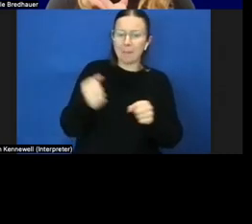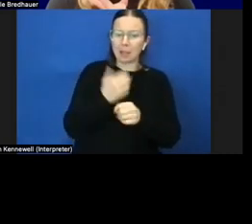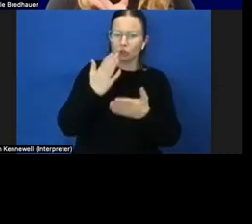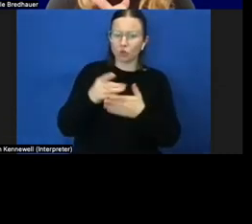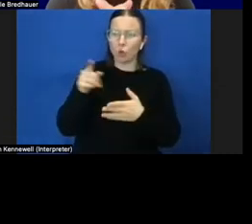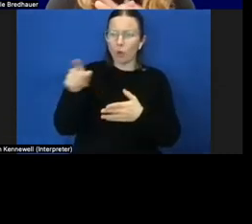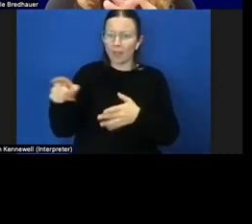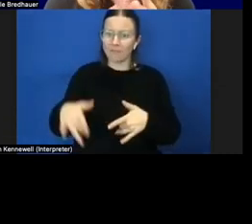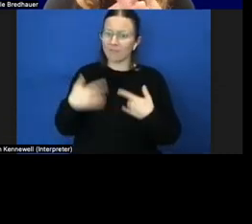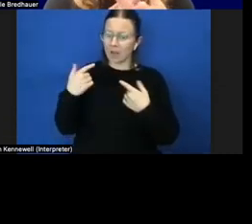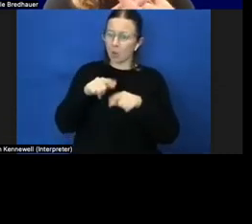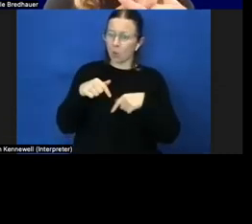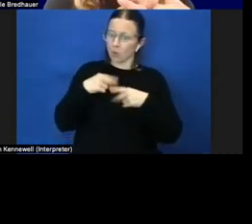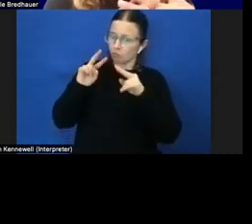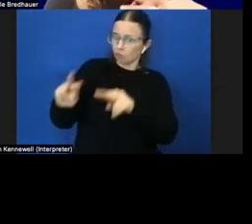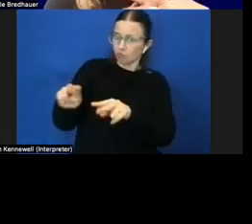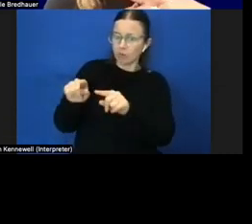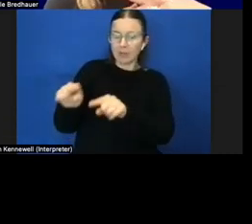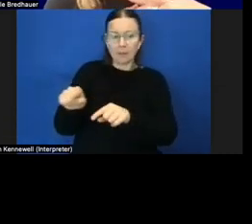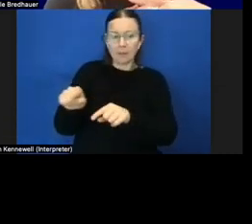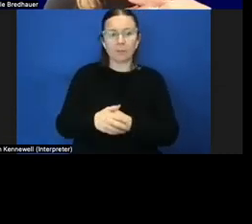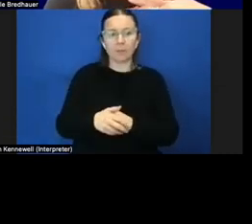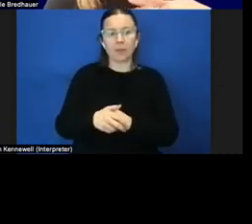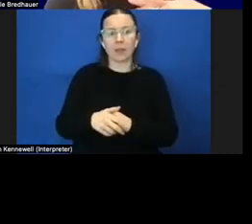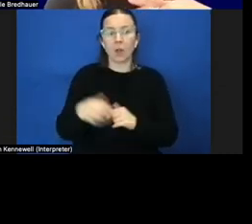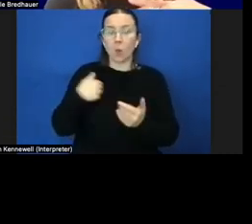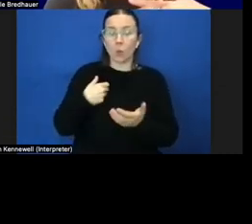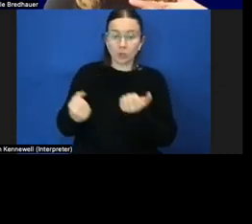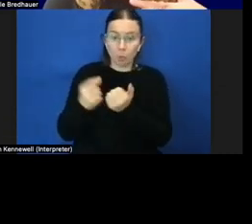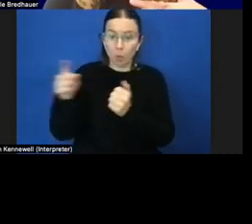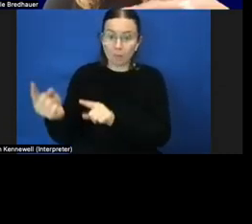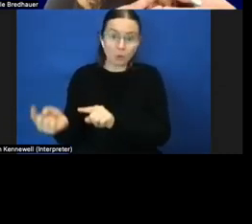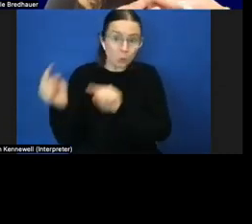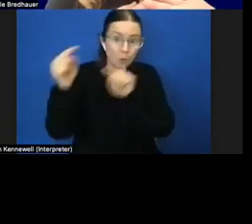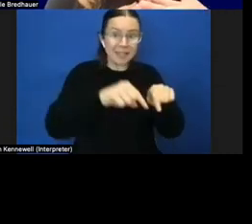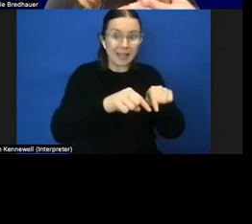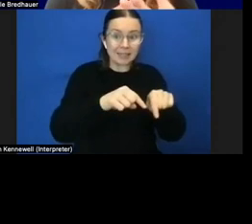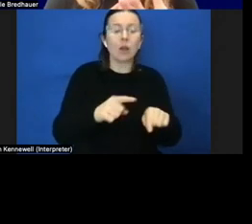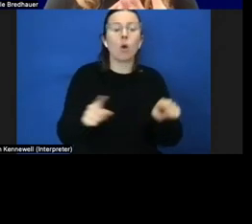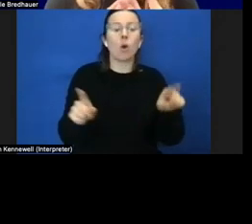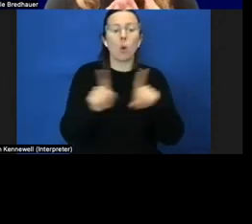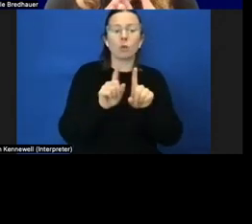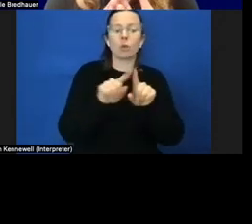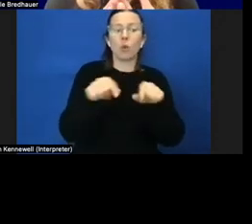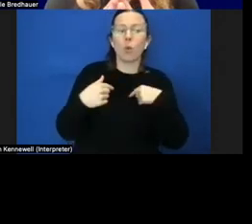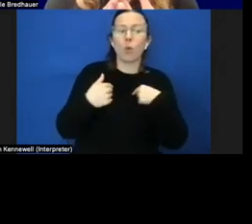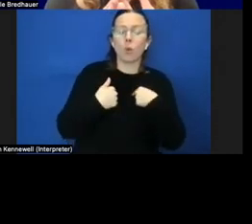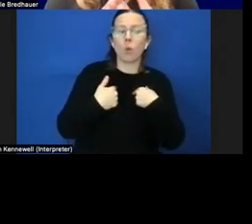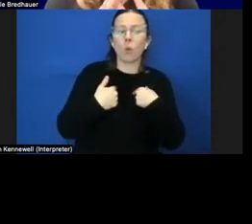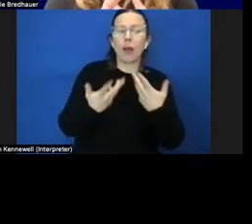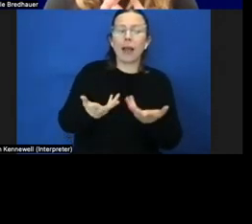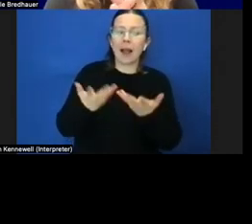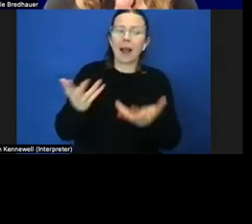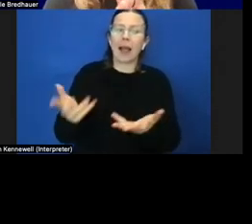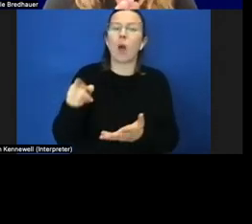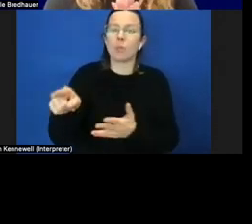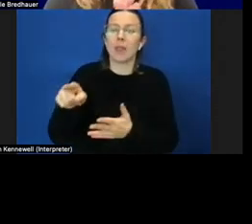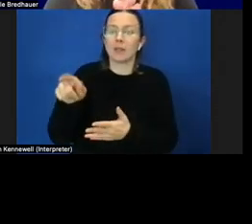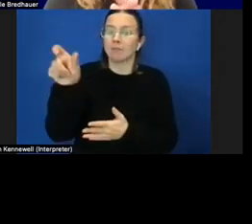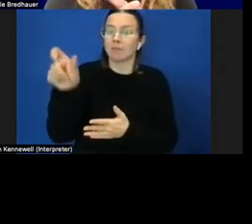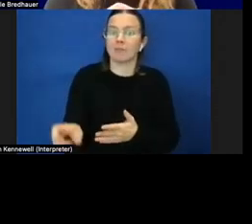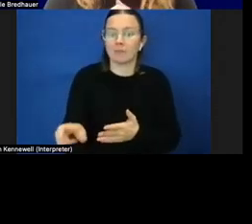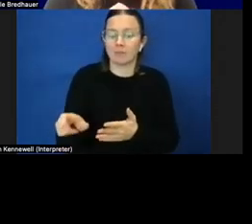we're supporting the learner to attend we're we're allowing the learner